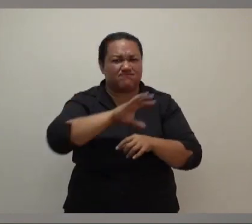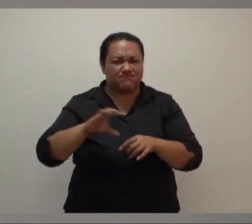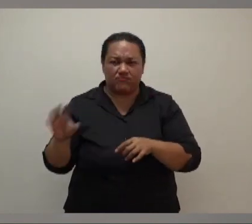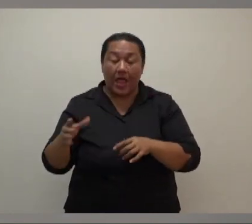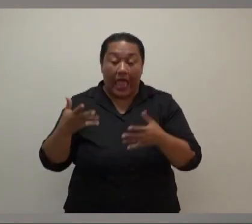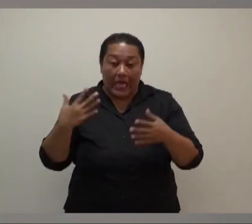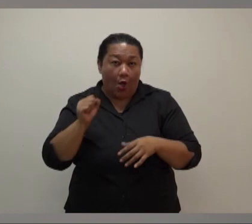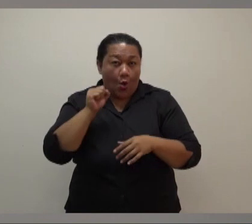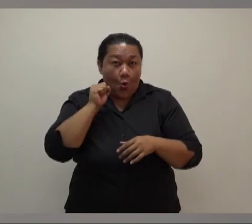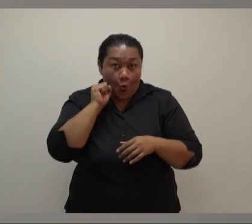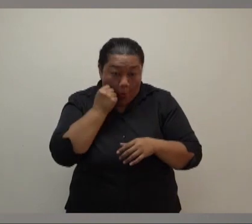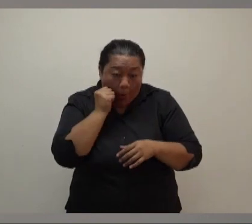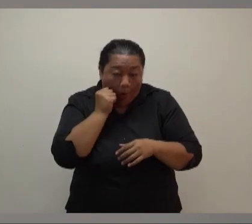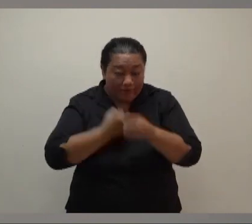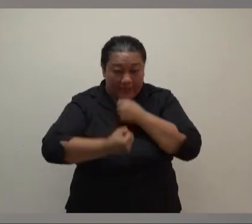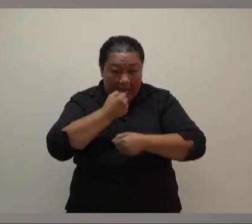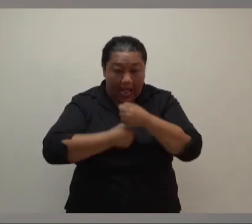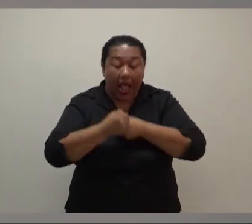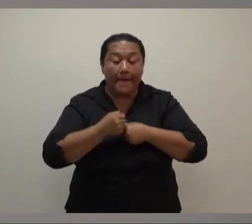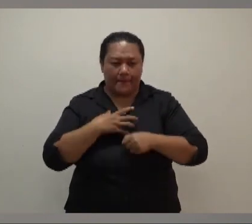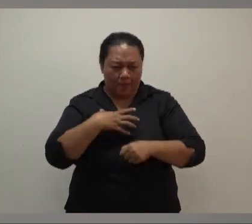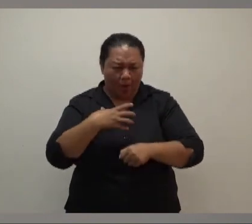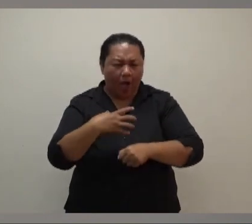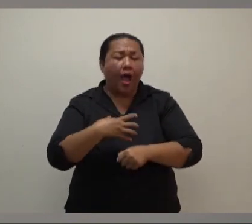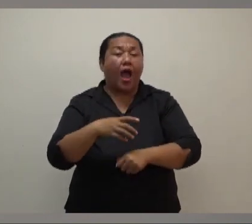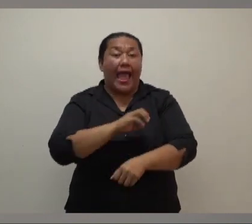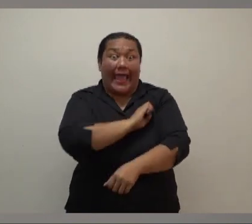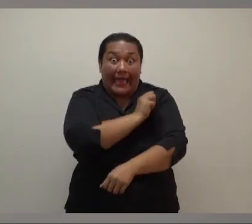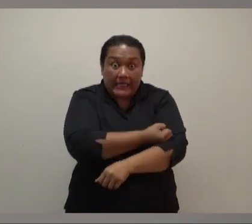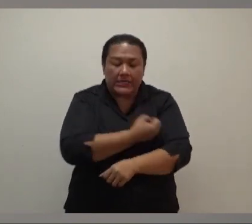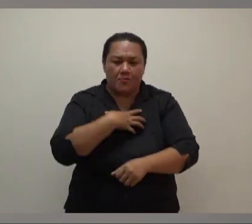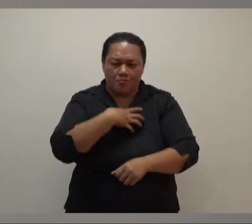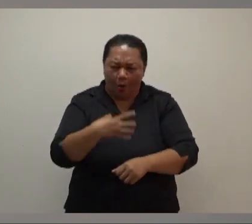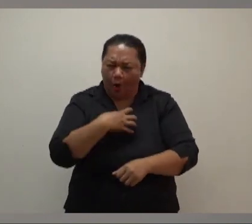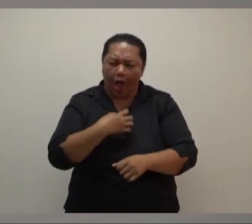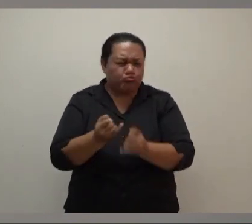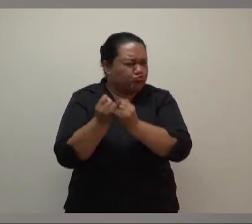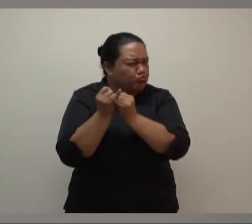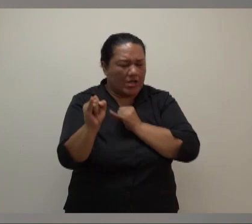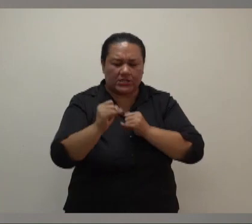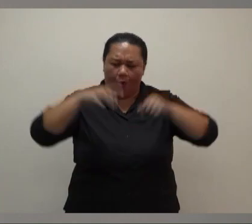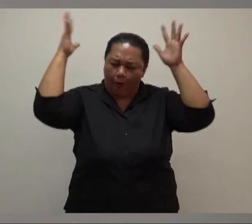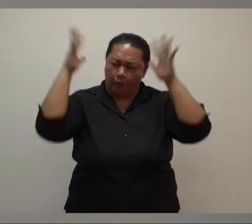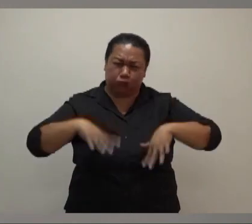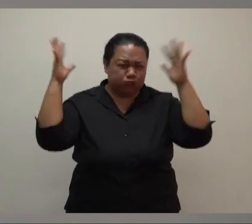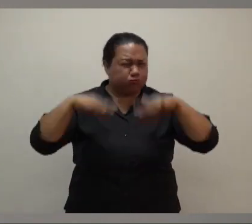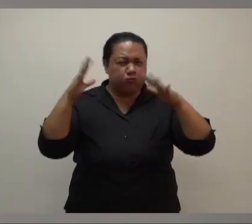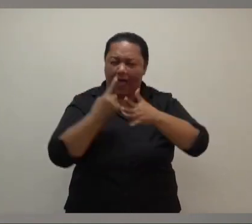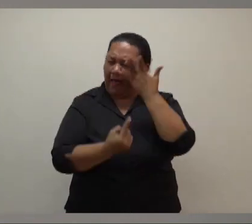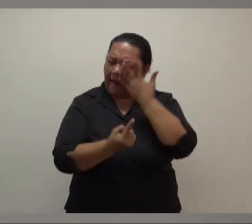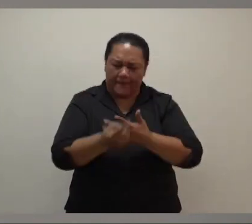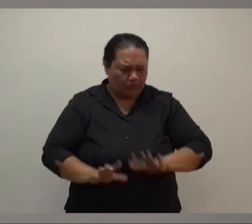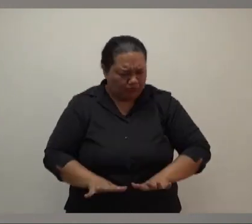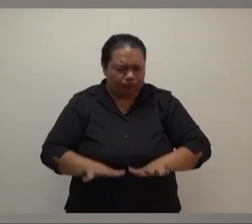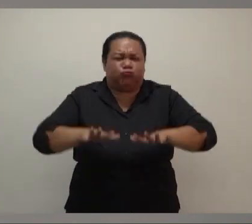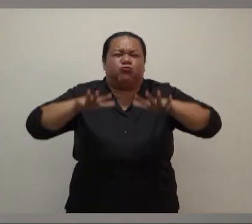these storms more energy, making them more severe, as they carry more rain and create more flooding. And